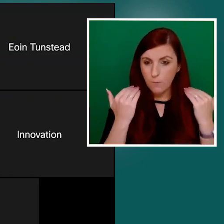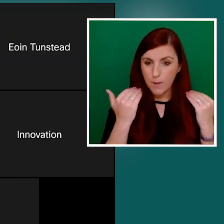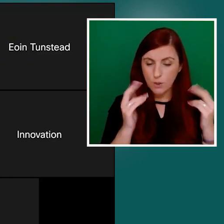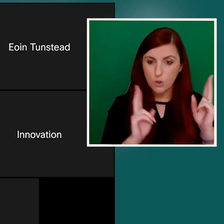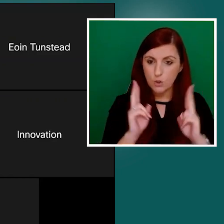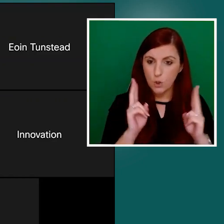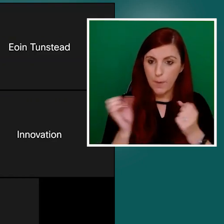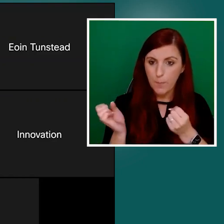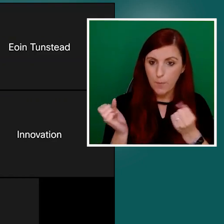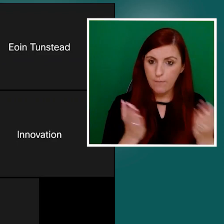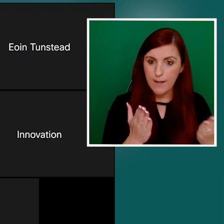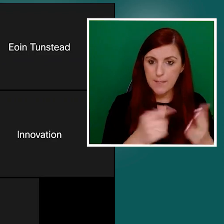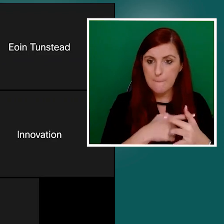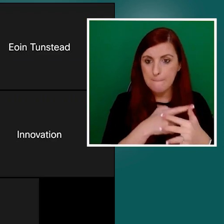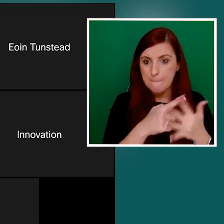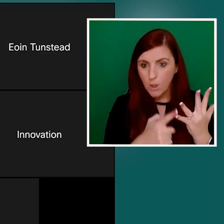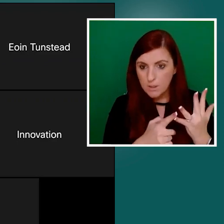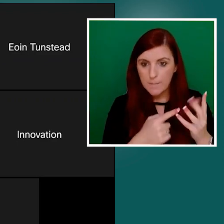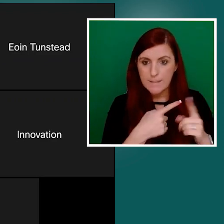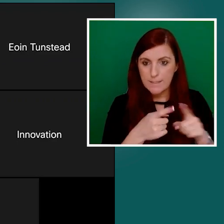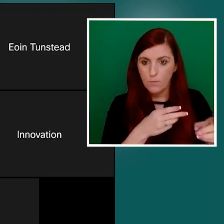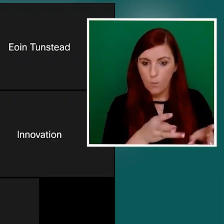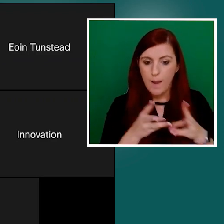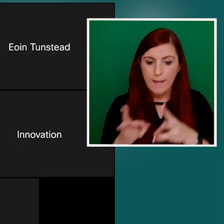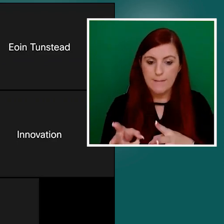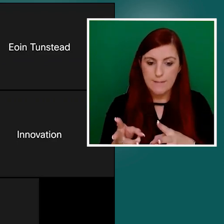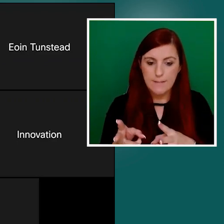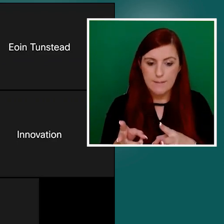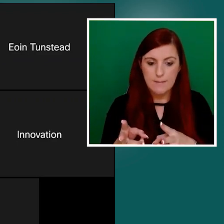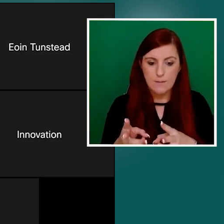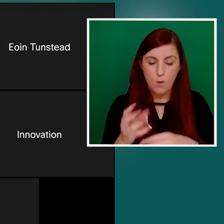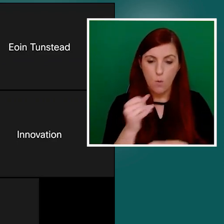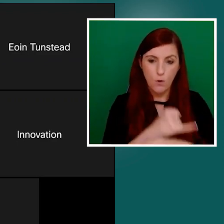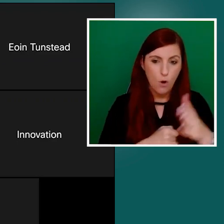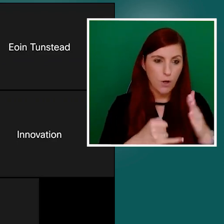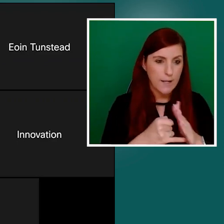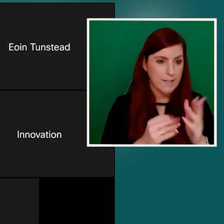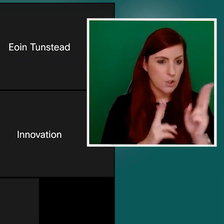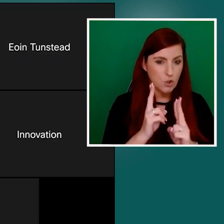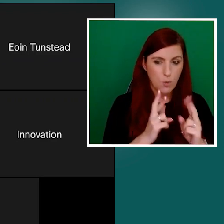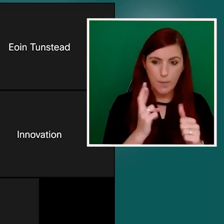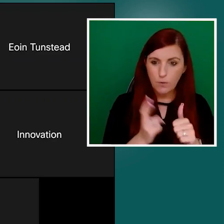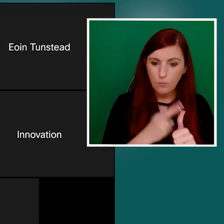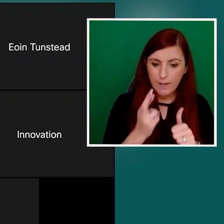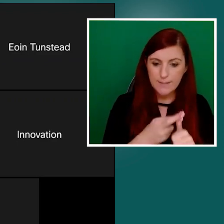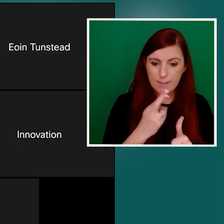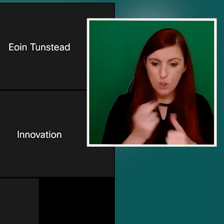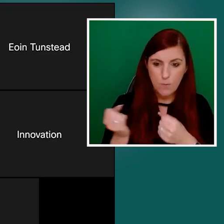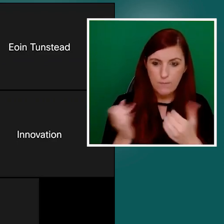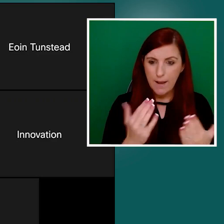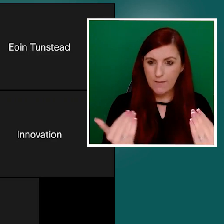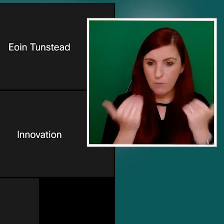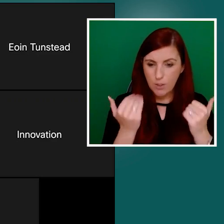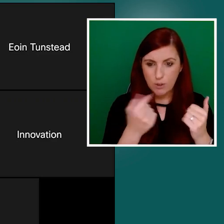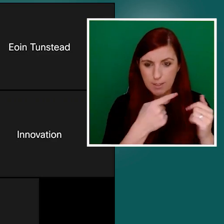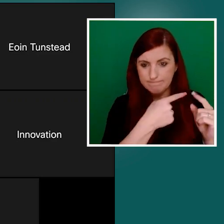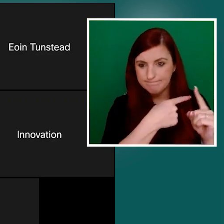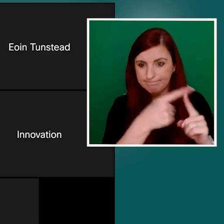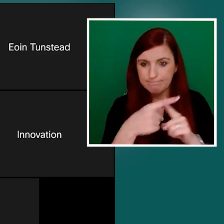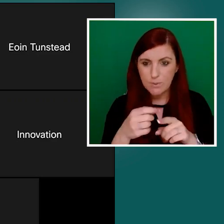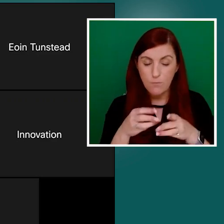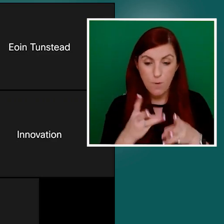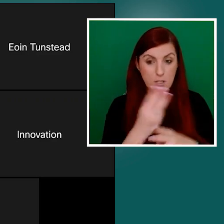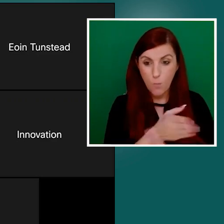multiple formats. So an organization should be ready to do that and we all know that if we're getting our information